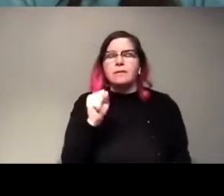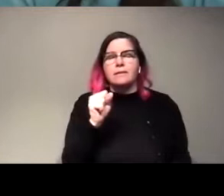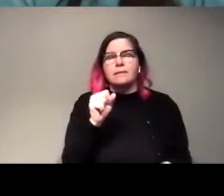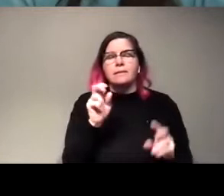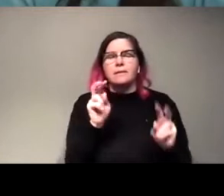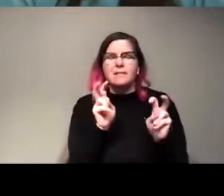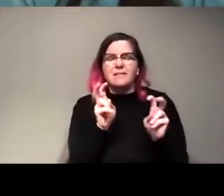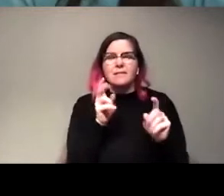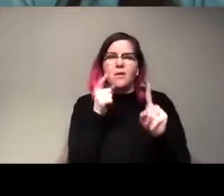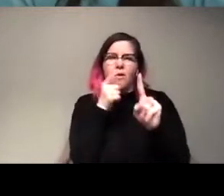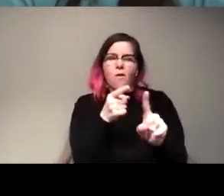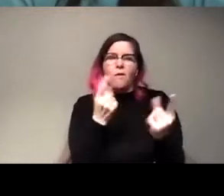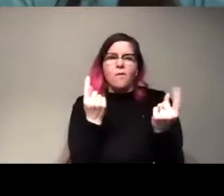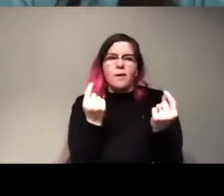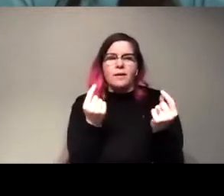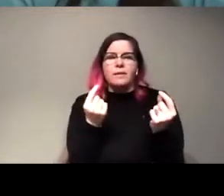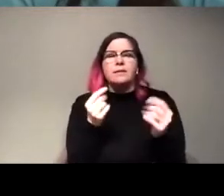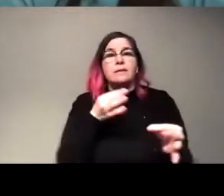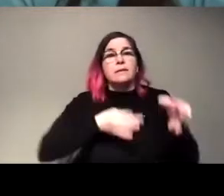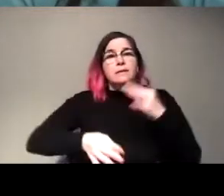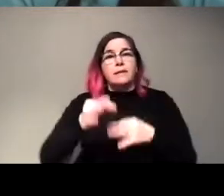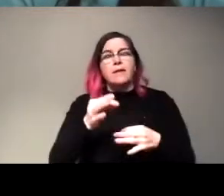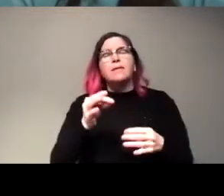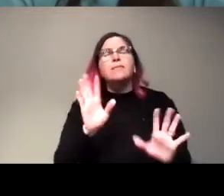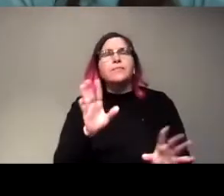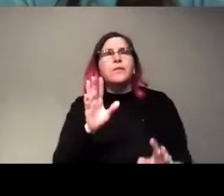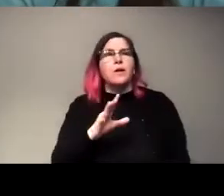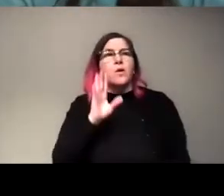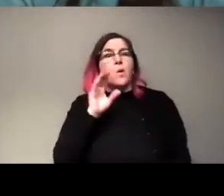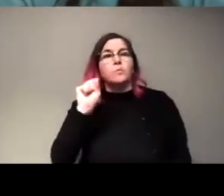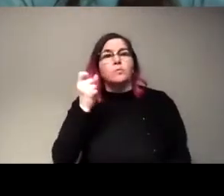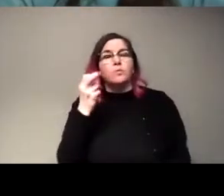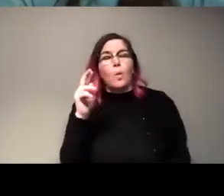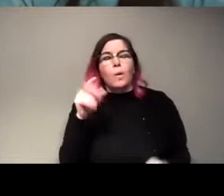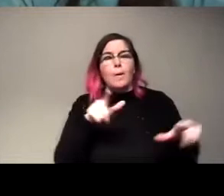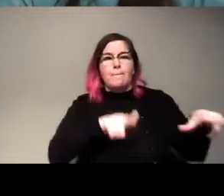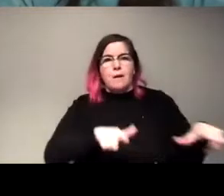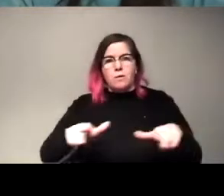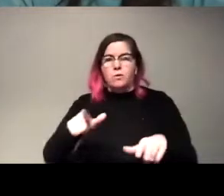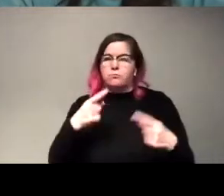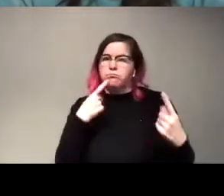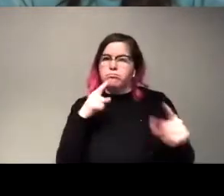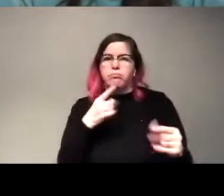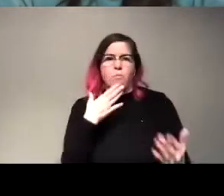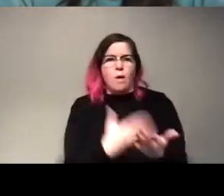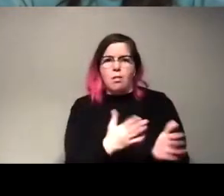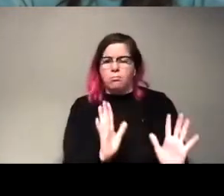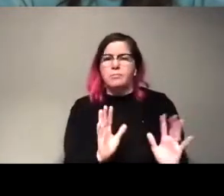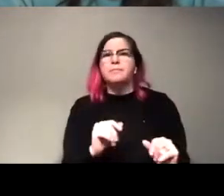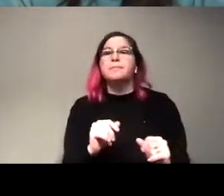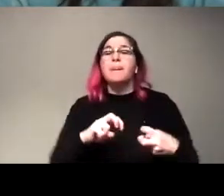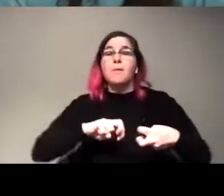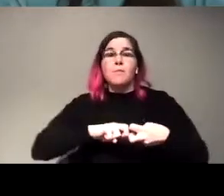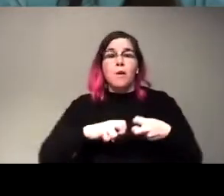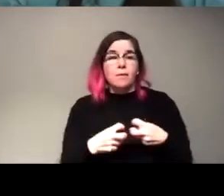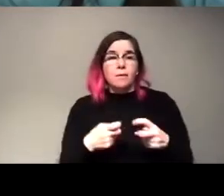aim is really like, you know, instead of, you know, because solar panels they're around, they work really well, but the, one of the big problems with,